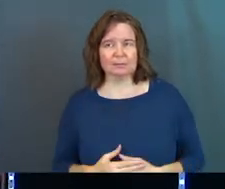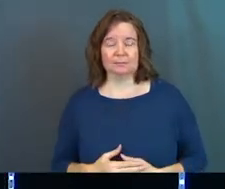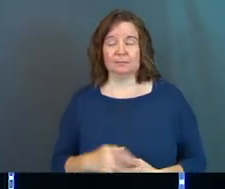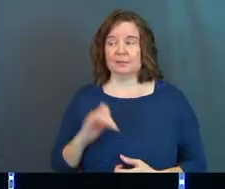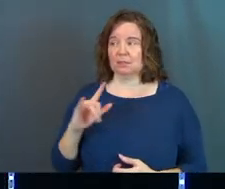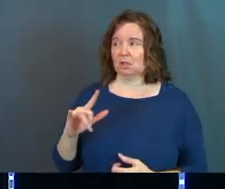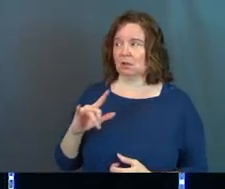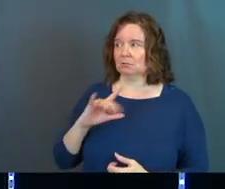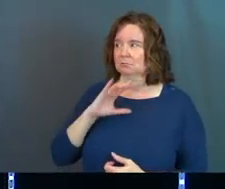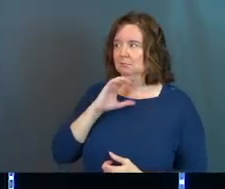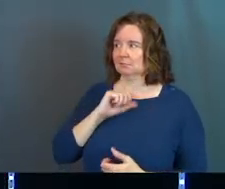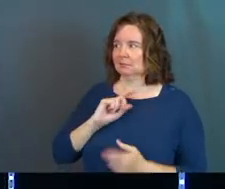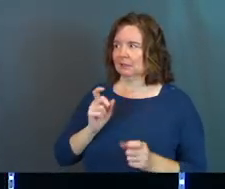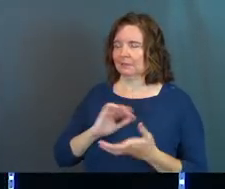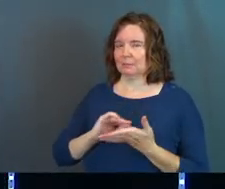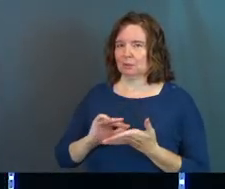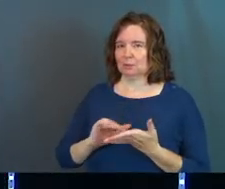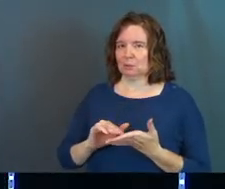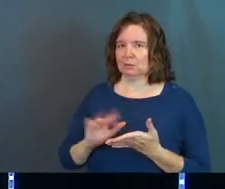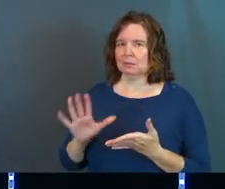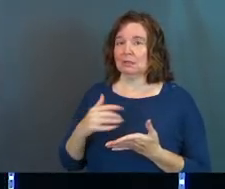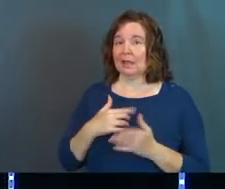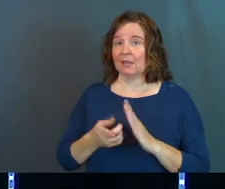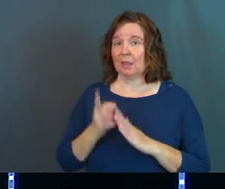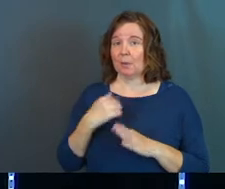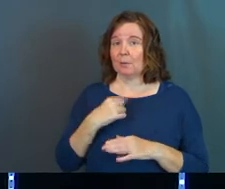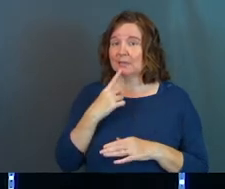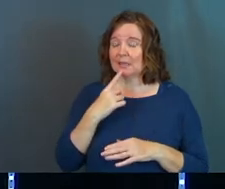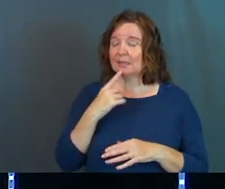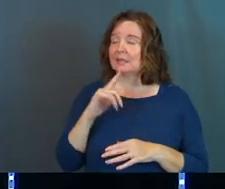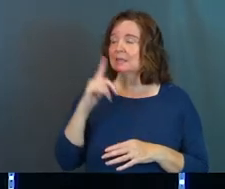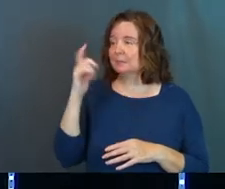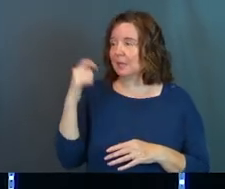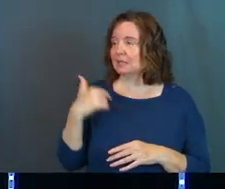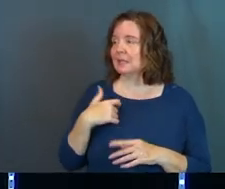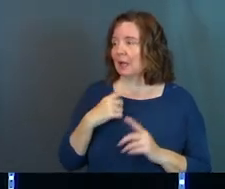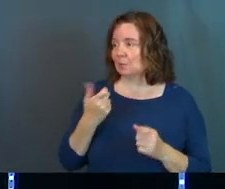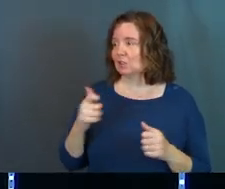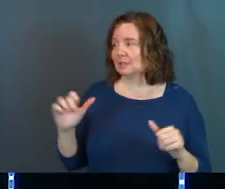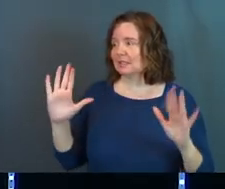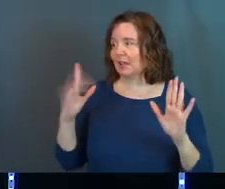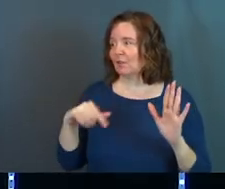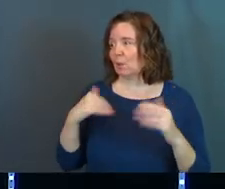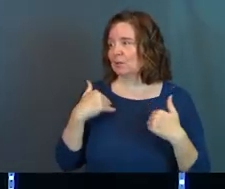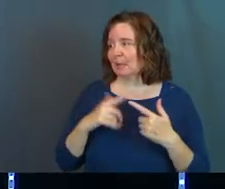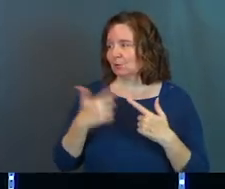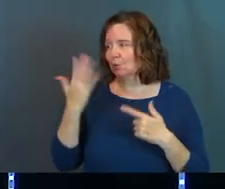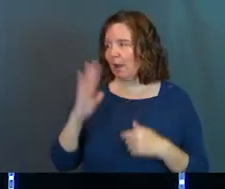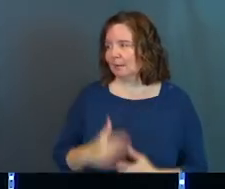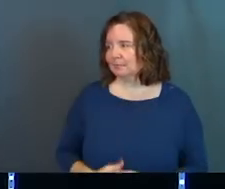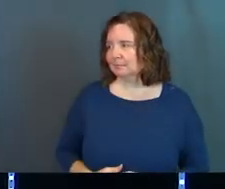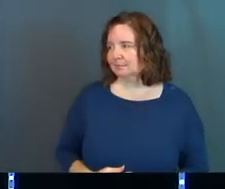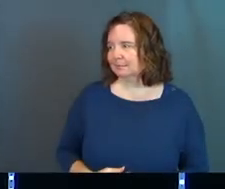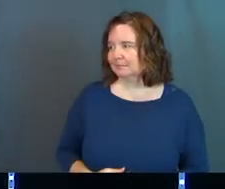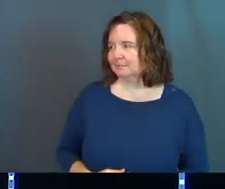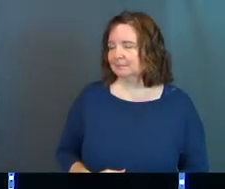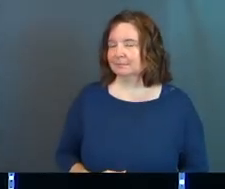And Saul gives him an excuse. Saul in the moment says, it's because I was going to sacrifice those animals to God.